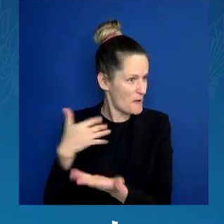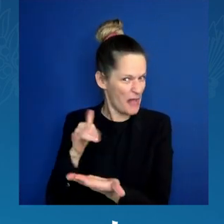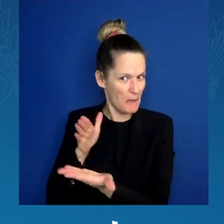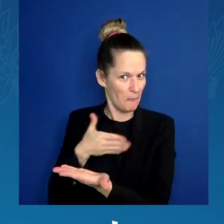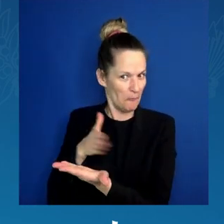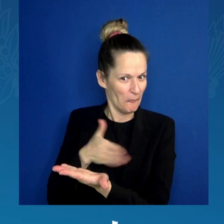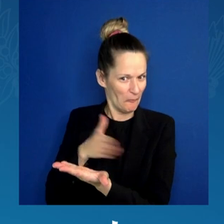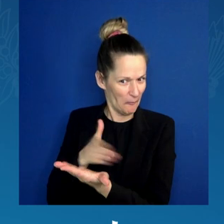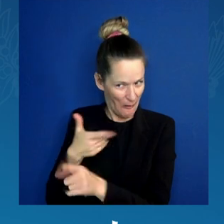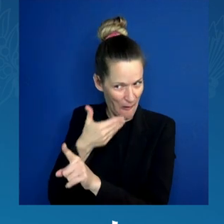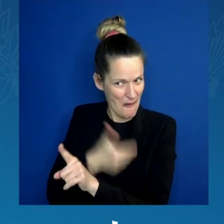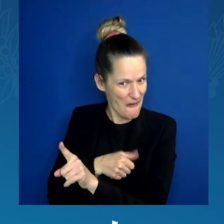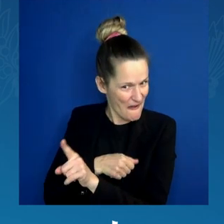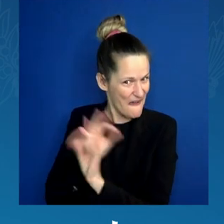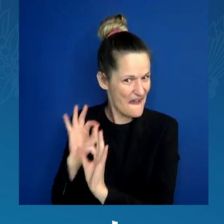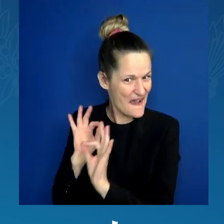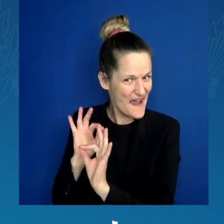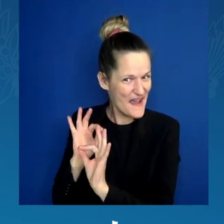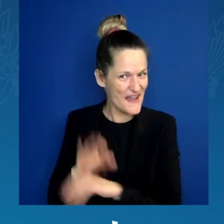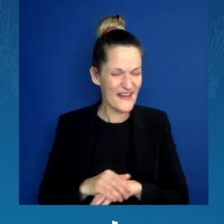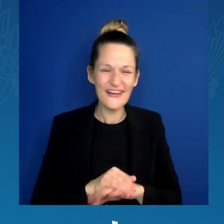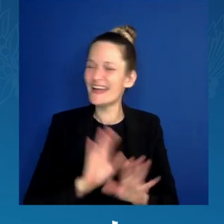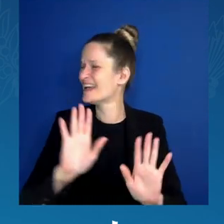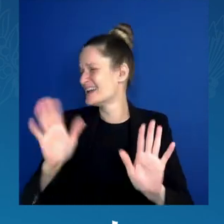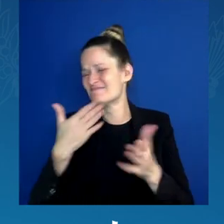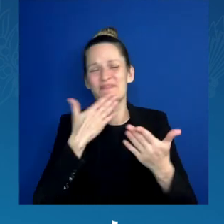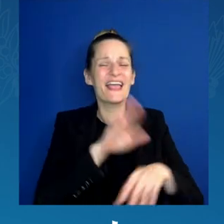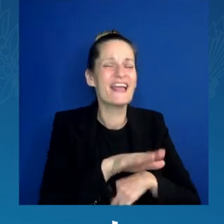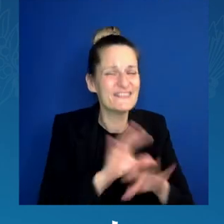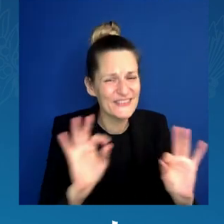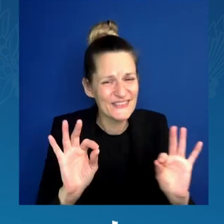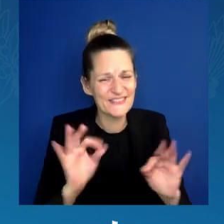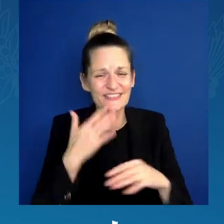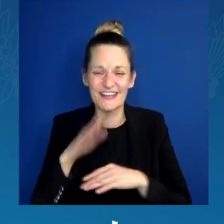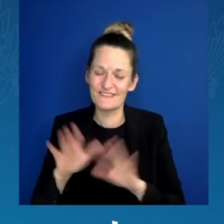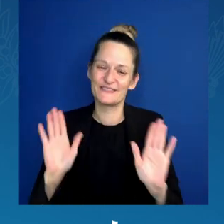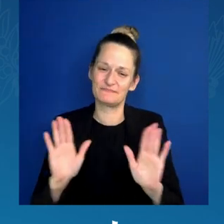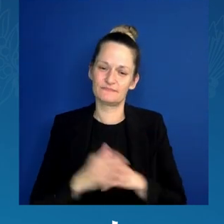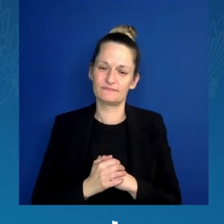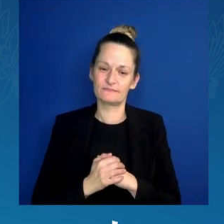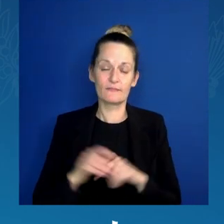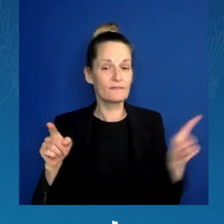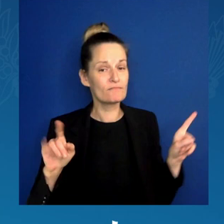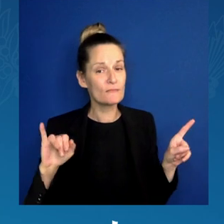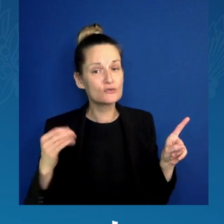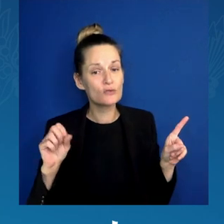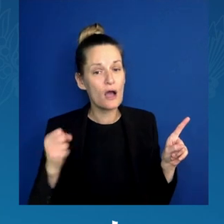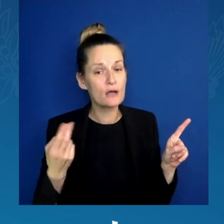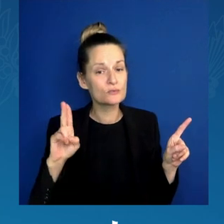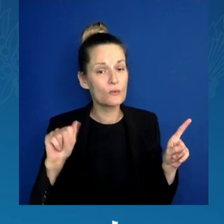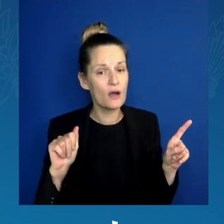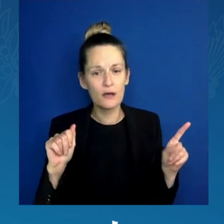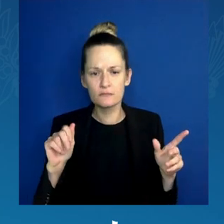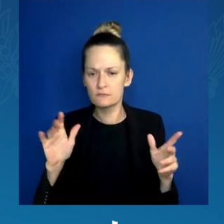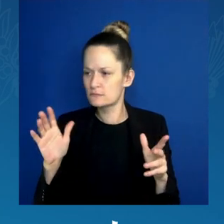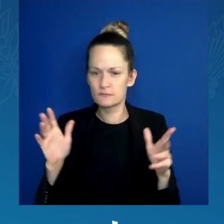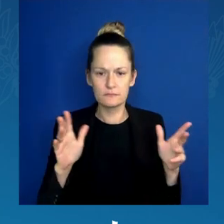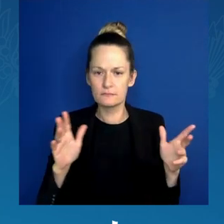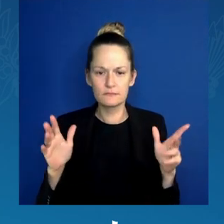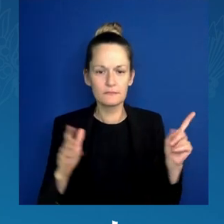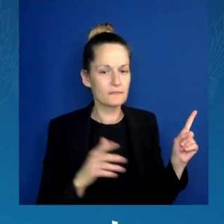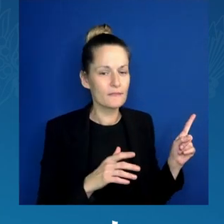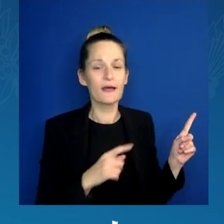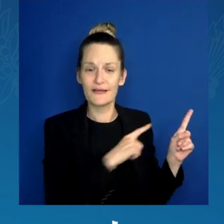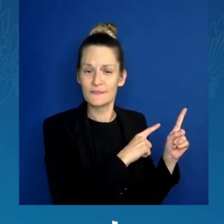Good afternoon. Let me — Joshua — I was backstage talking with Joshua,